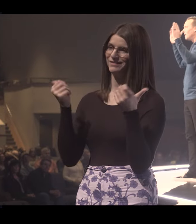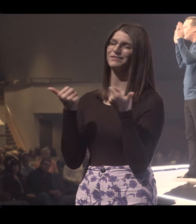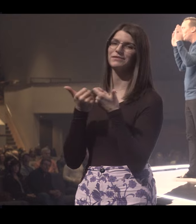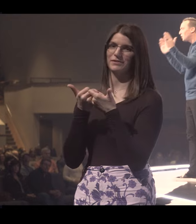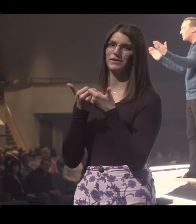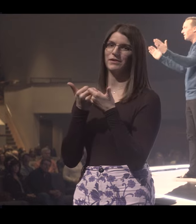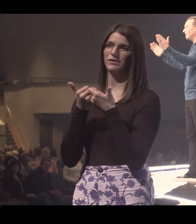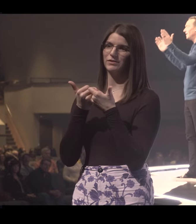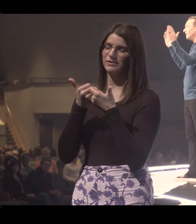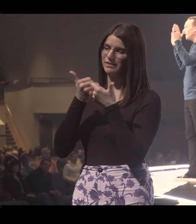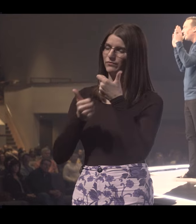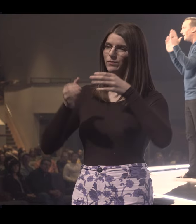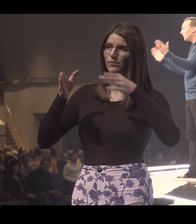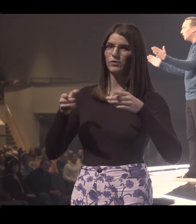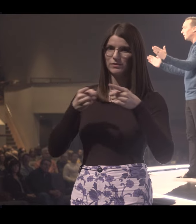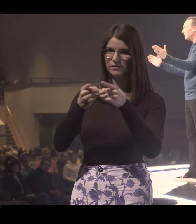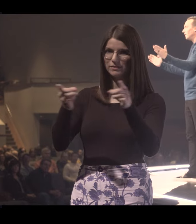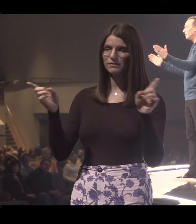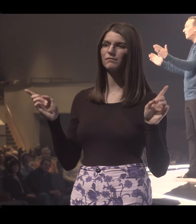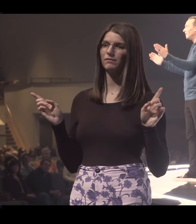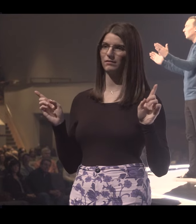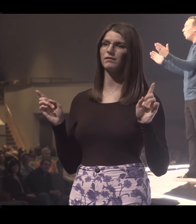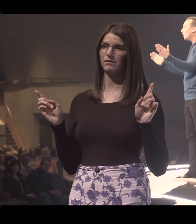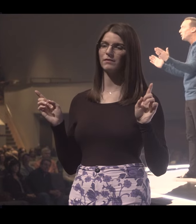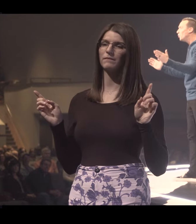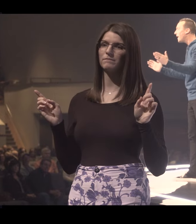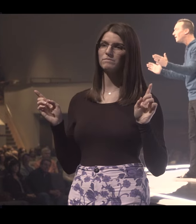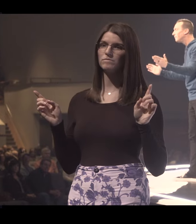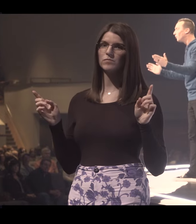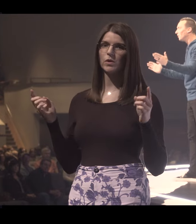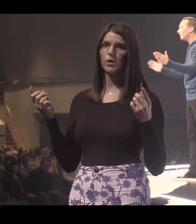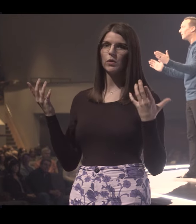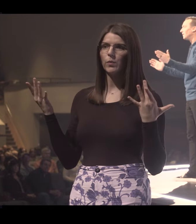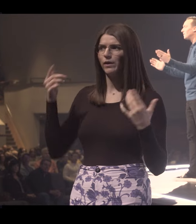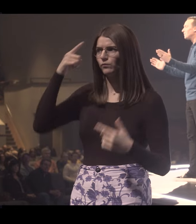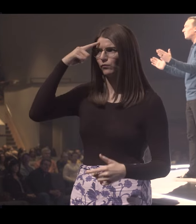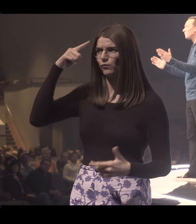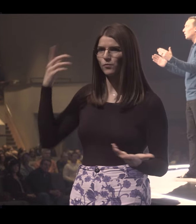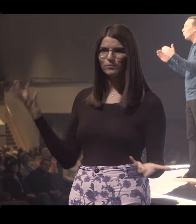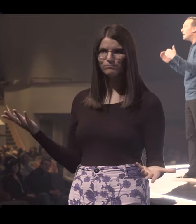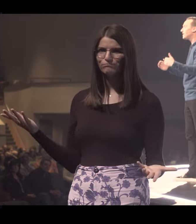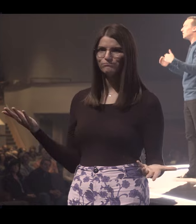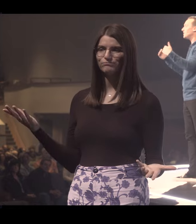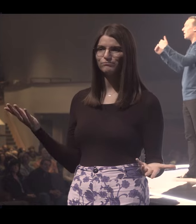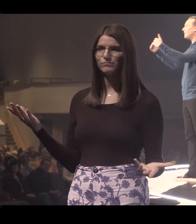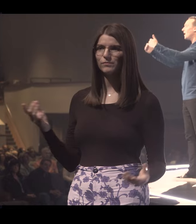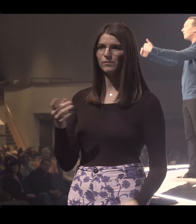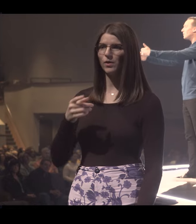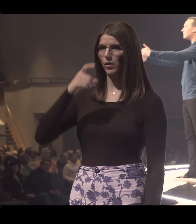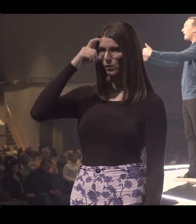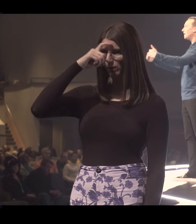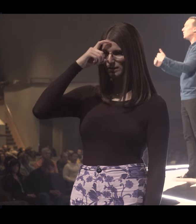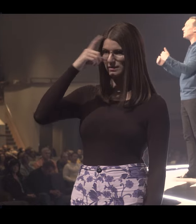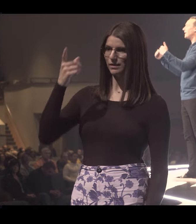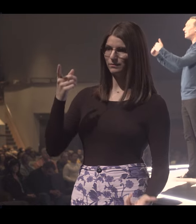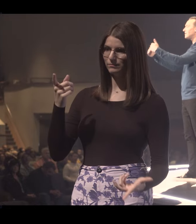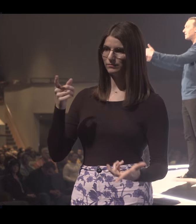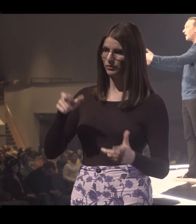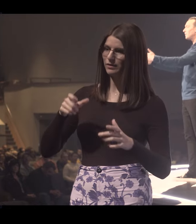group, I want to challenge every person here. What are you waiting for? Wisdom